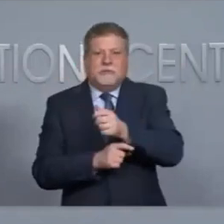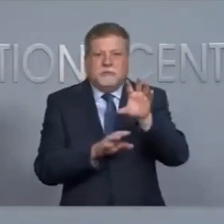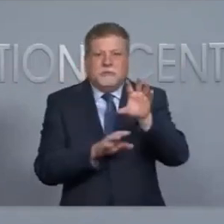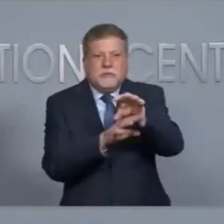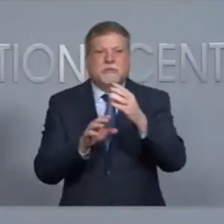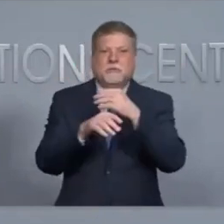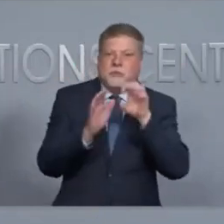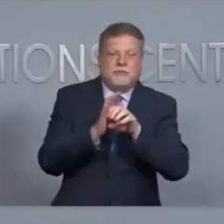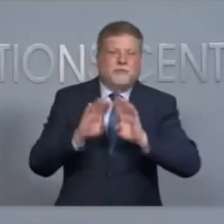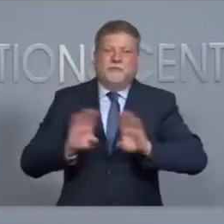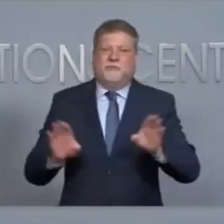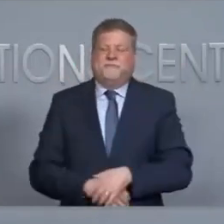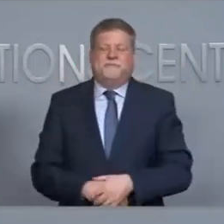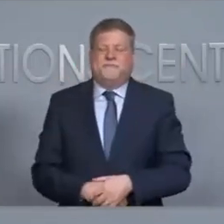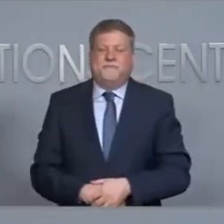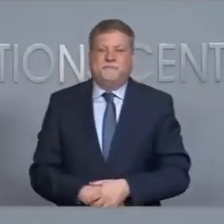in the voting site